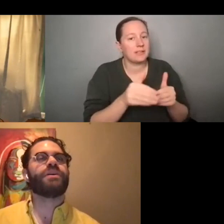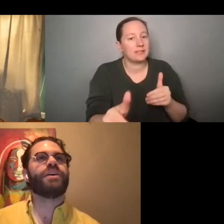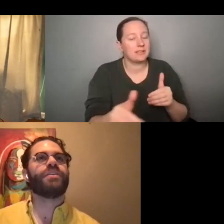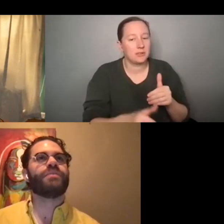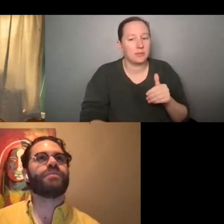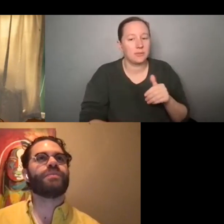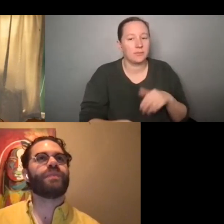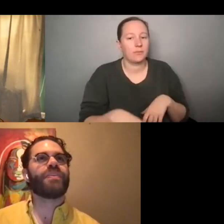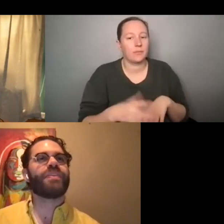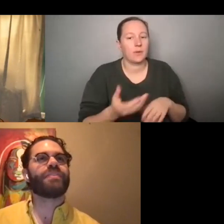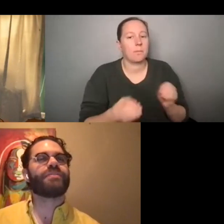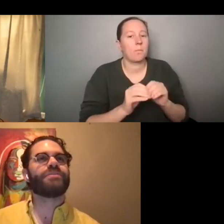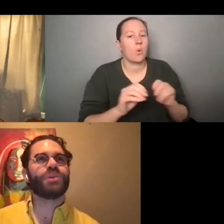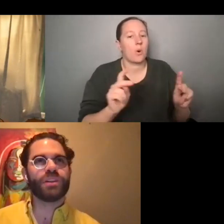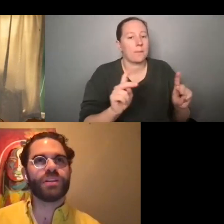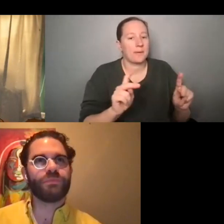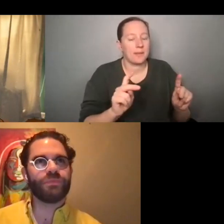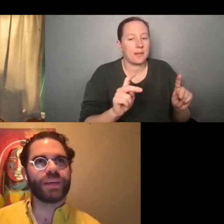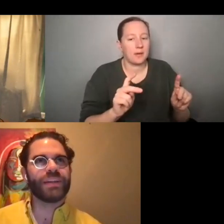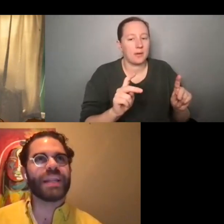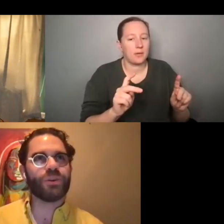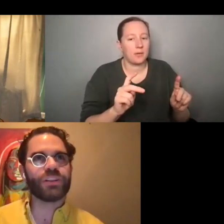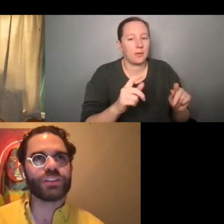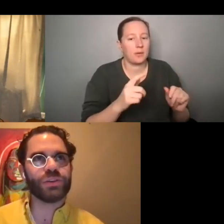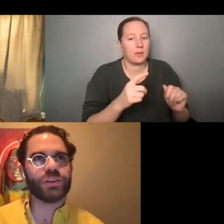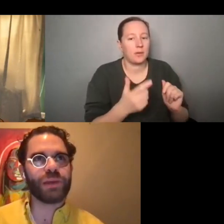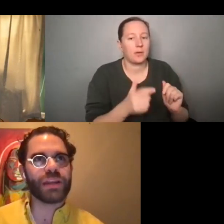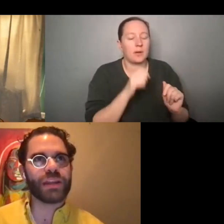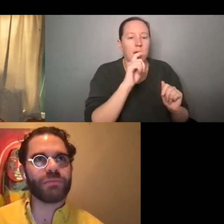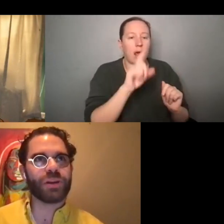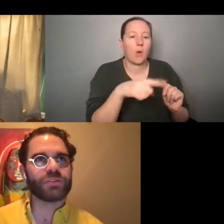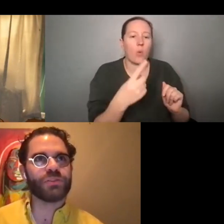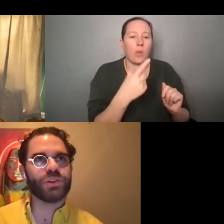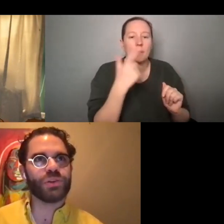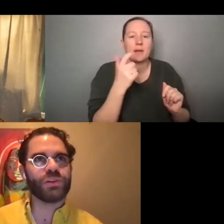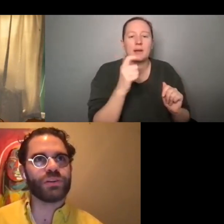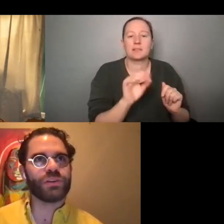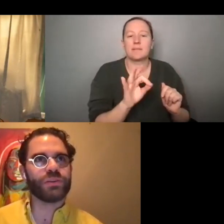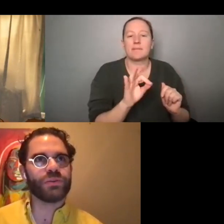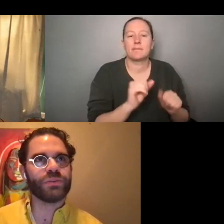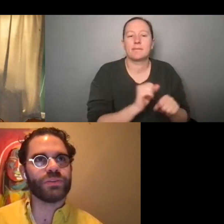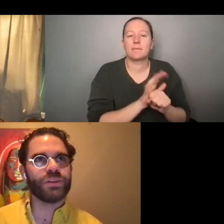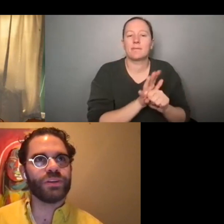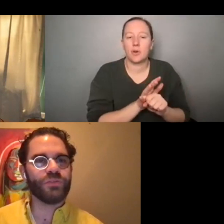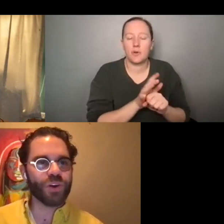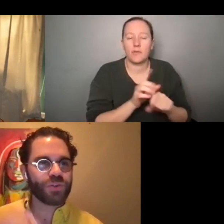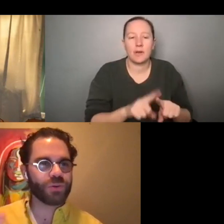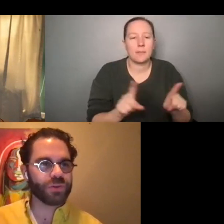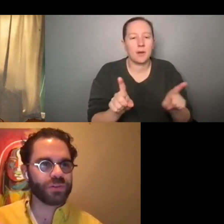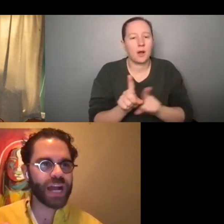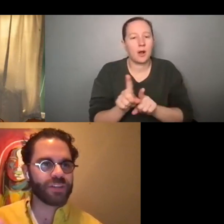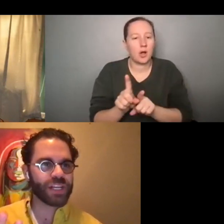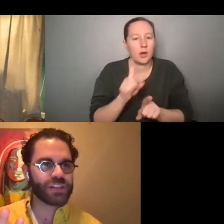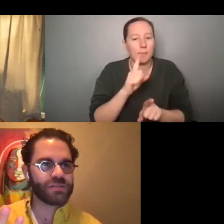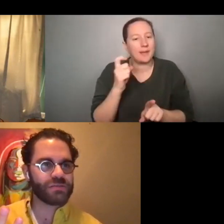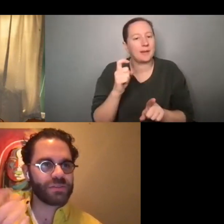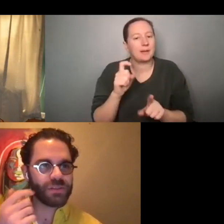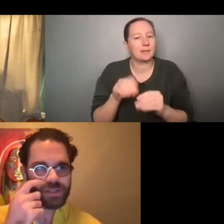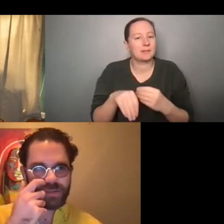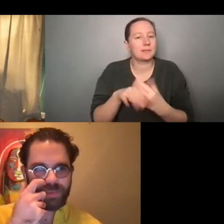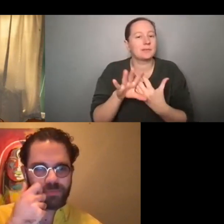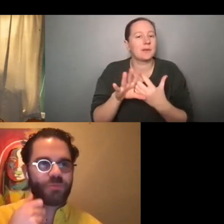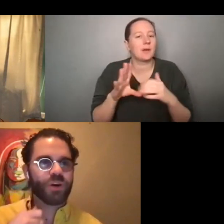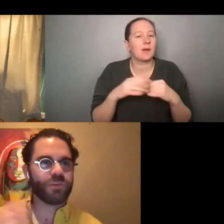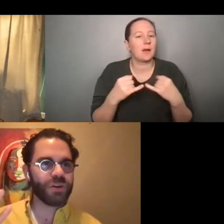are due to the, not only just due to the pandemic, but also due in to virtual conversations